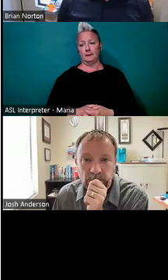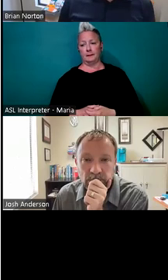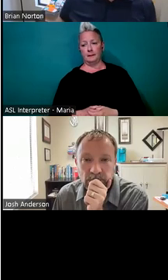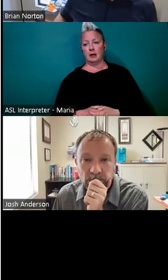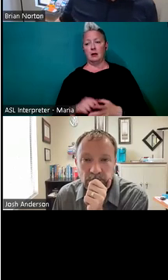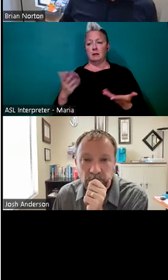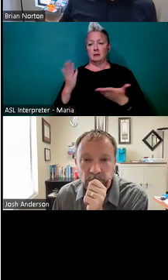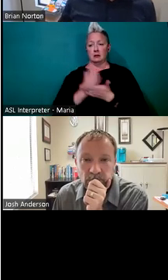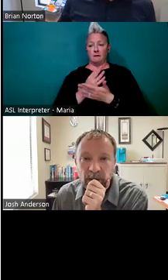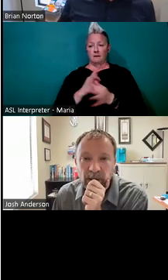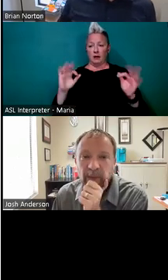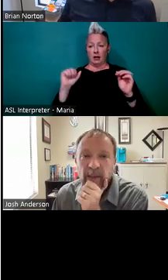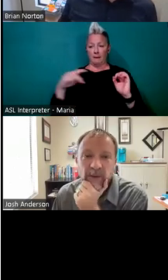apps.